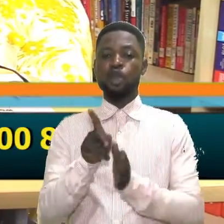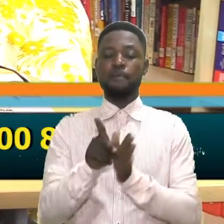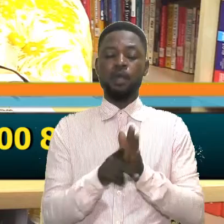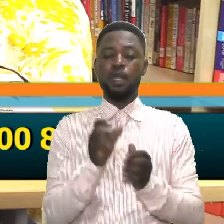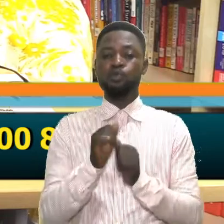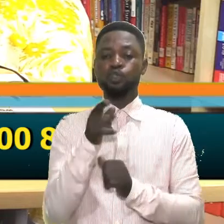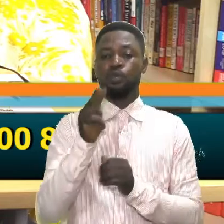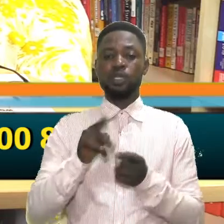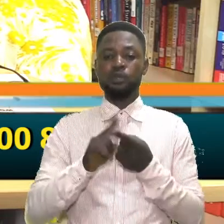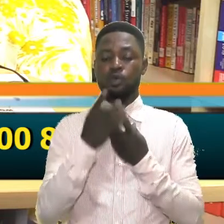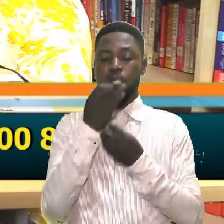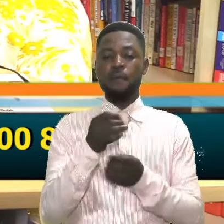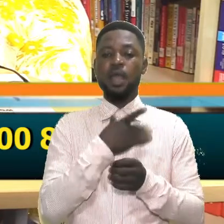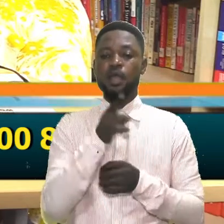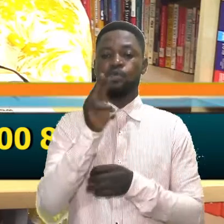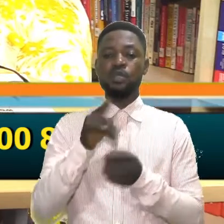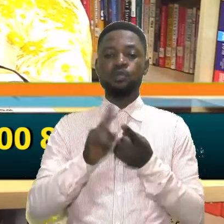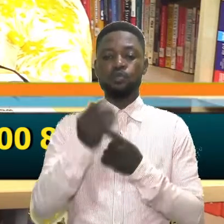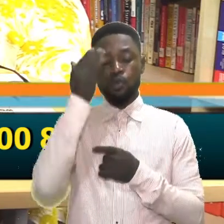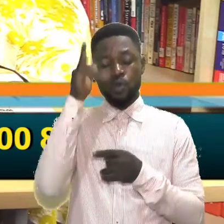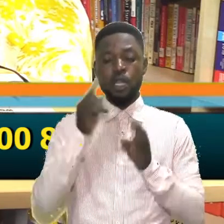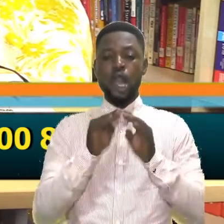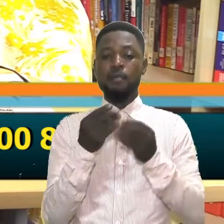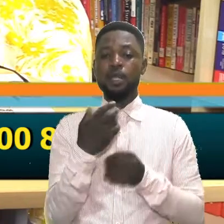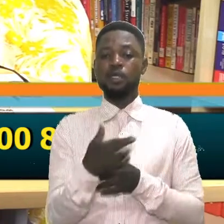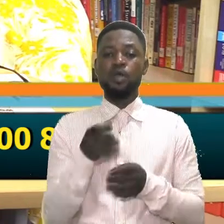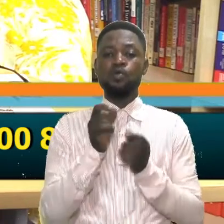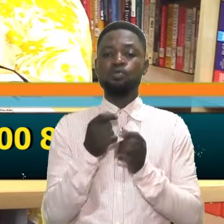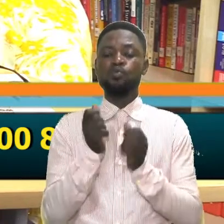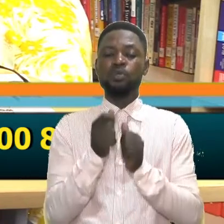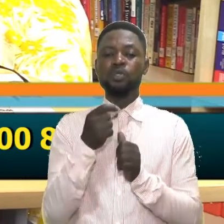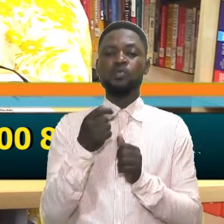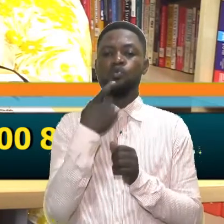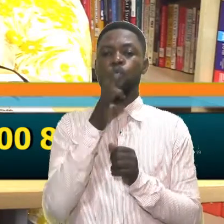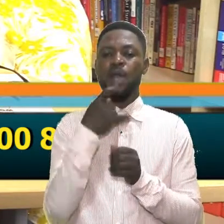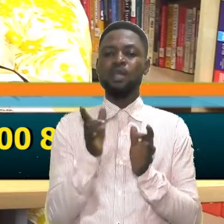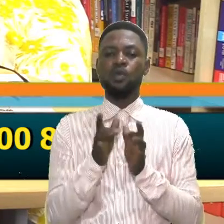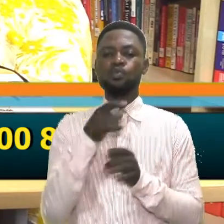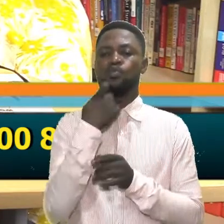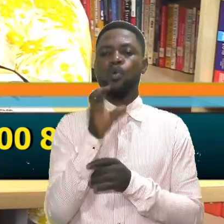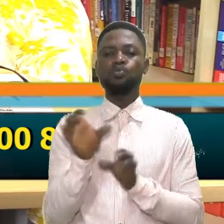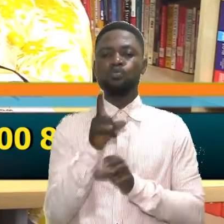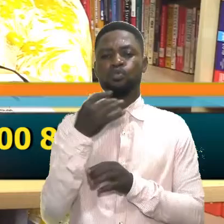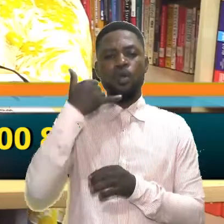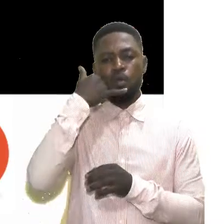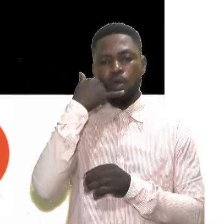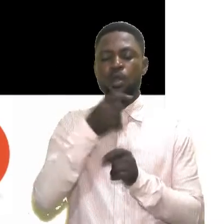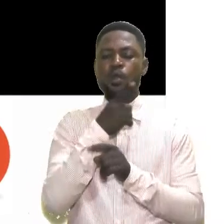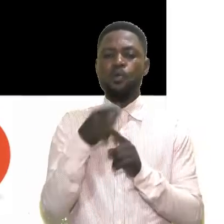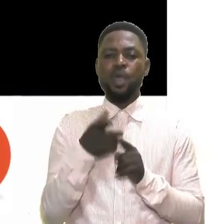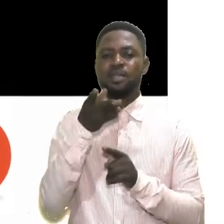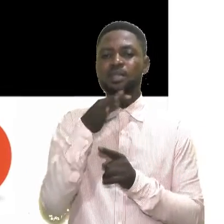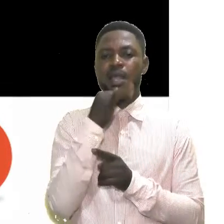policy, which we need to adhere to. Then, you need to know, and that's community resources. Which will mean that, who are the contacts? Who do you call